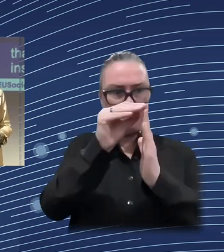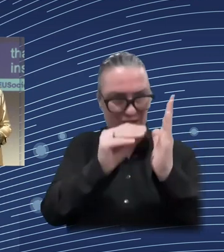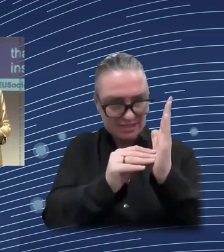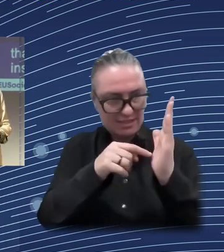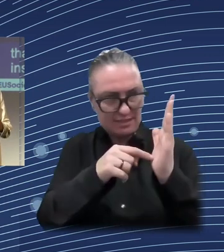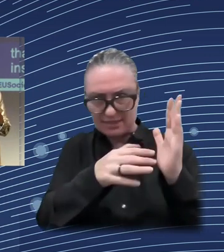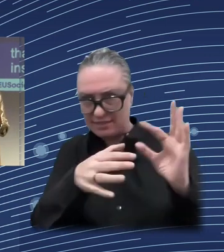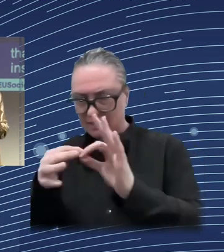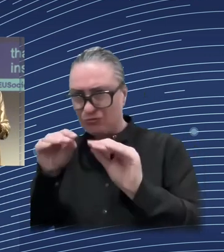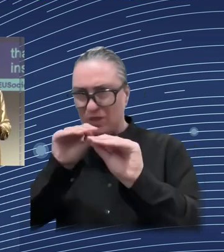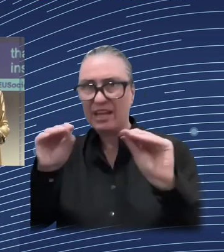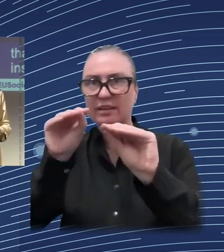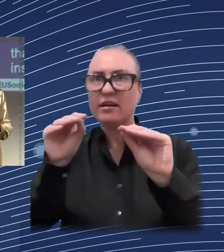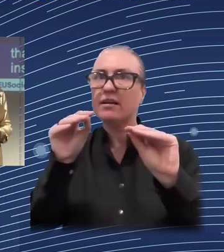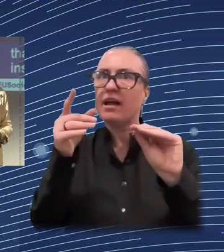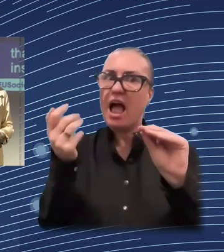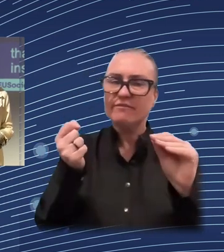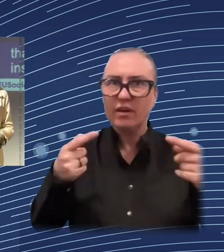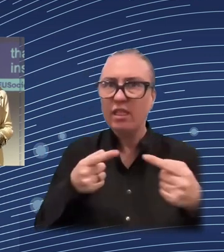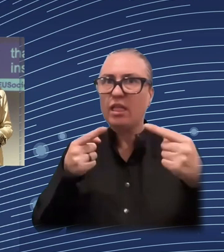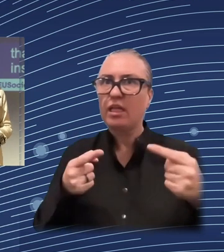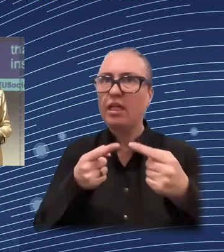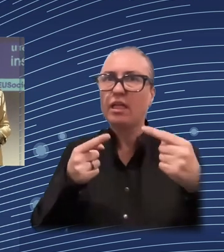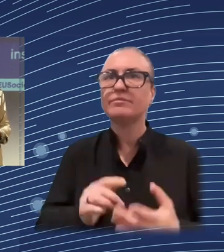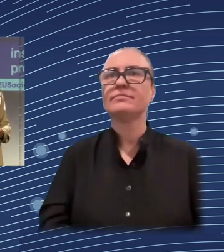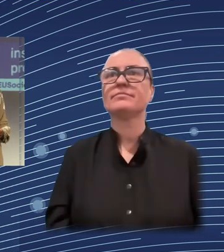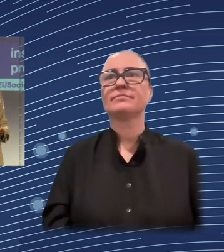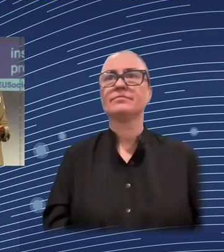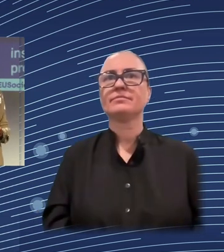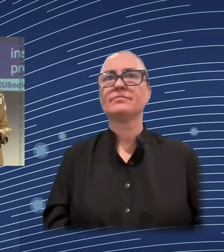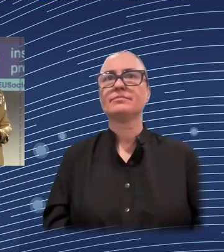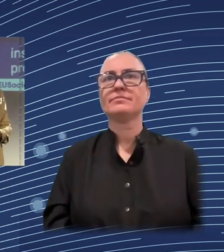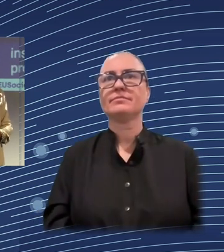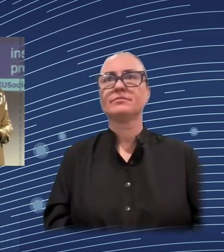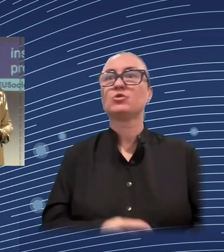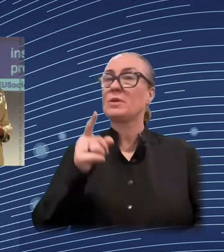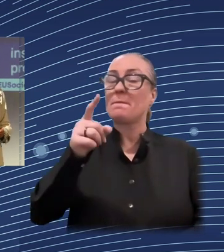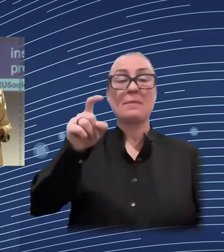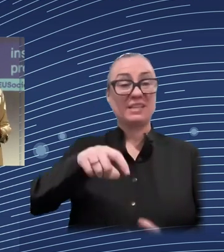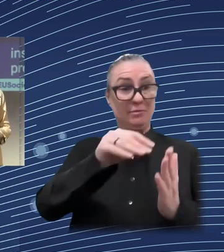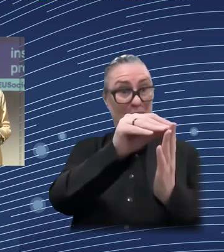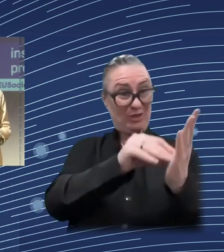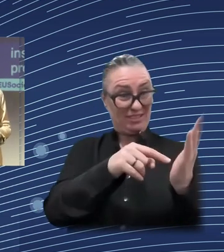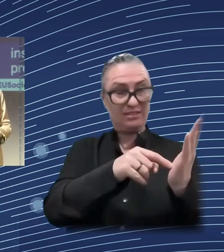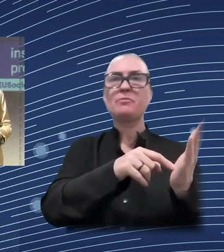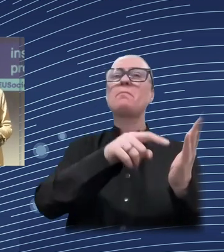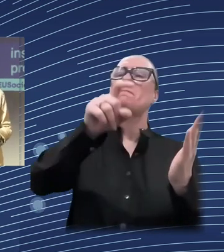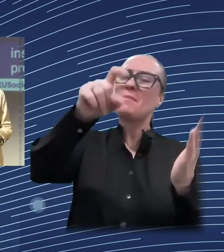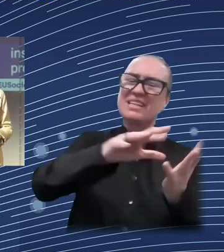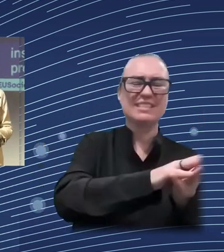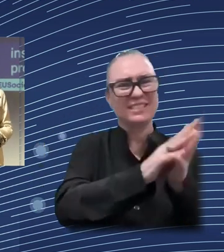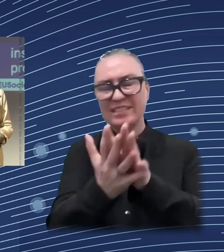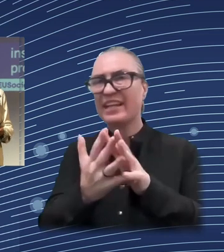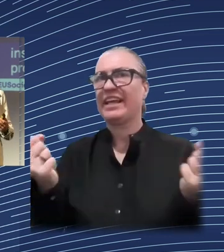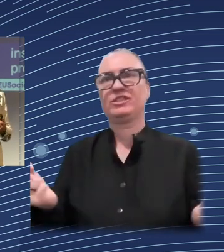then they say, my program has been really successful, you know, because 70% of people has really got unemployment afterwards.